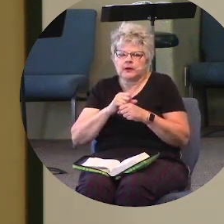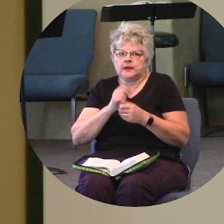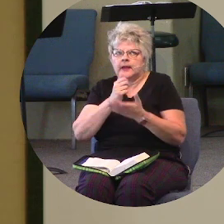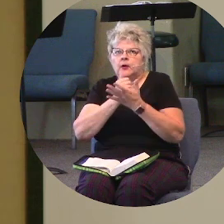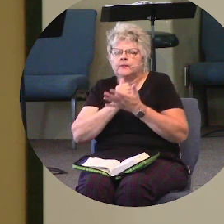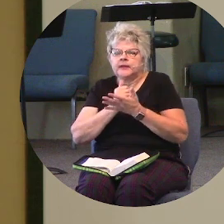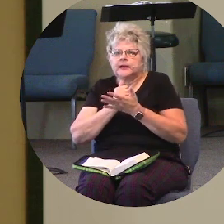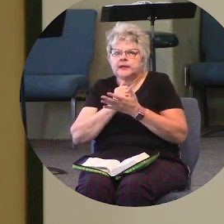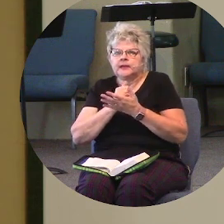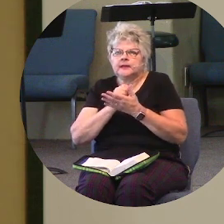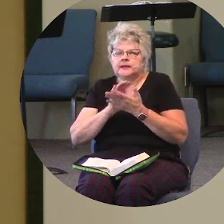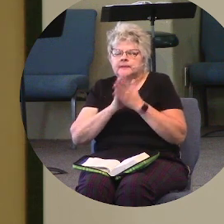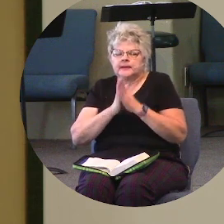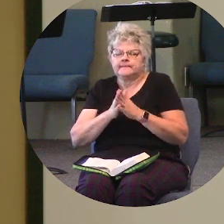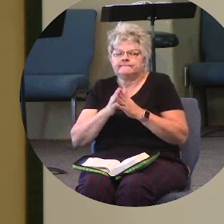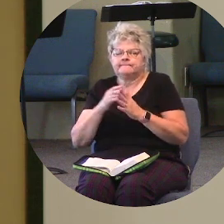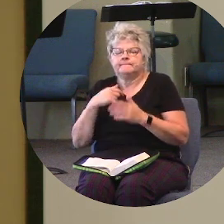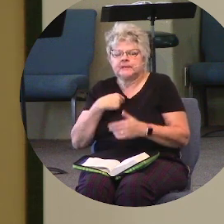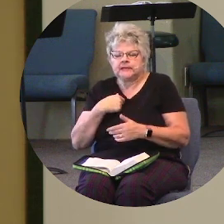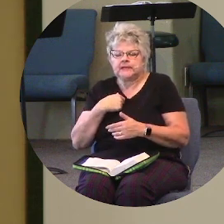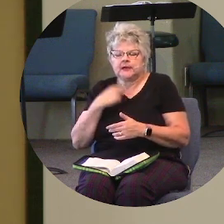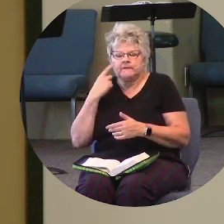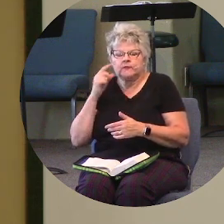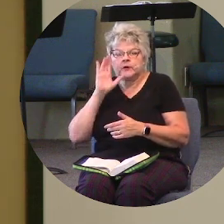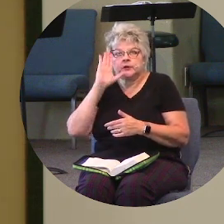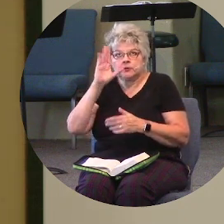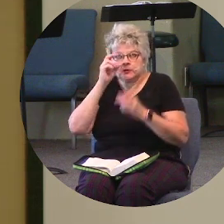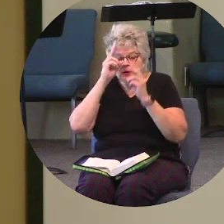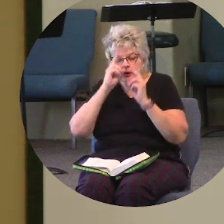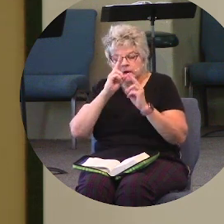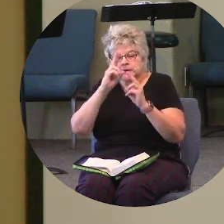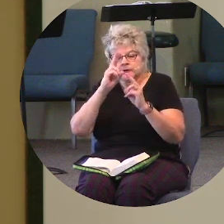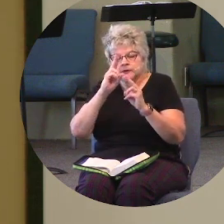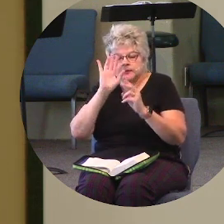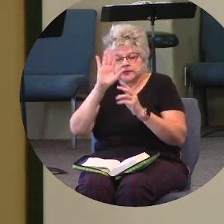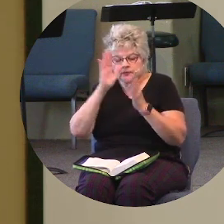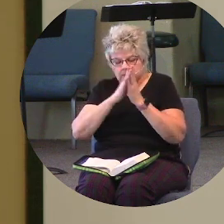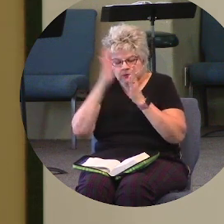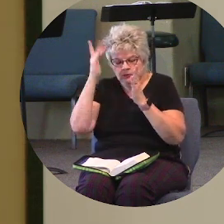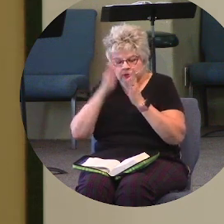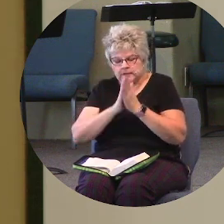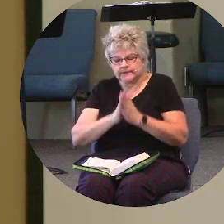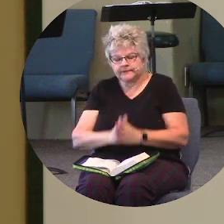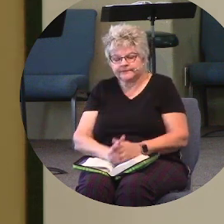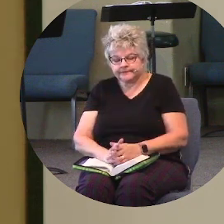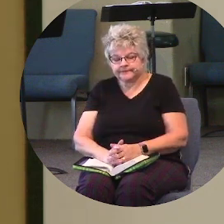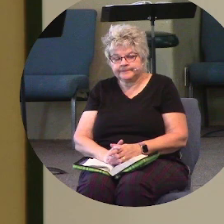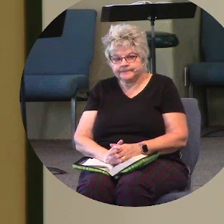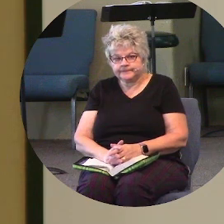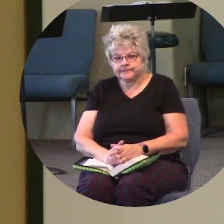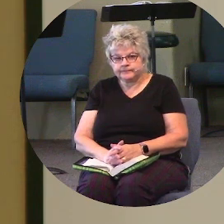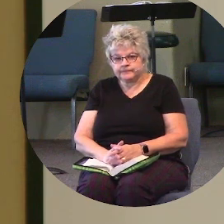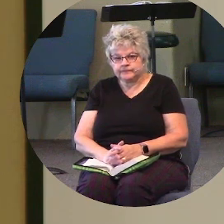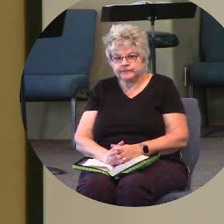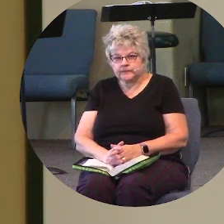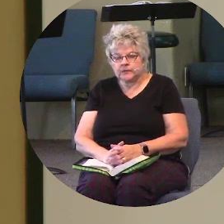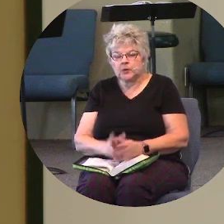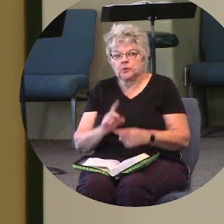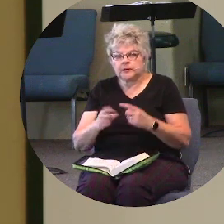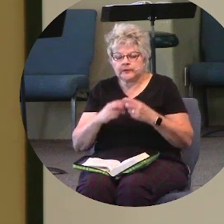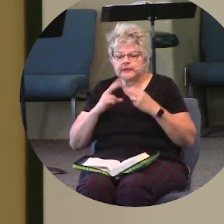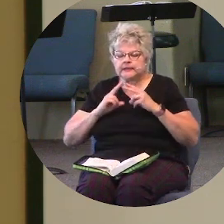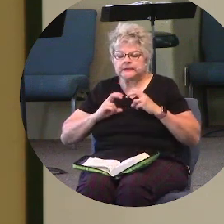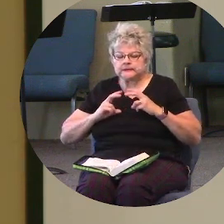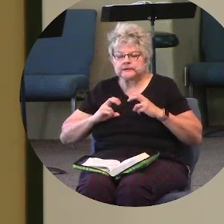to be me for your honor and for your glory. See, when we examine